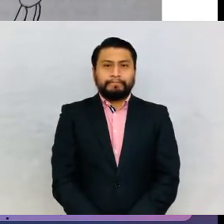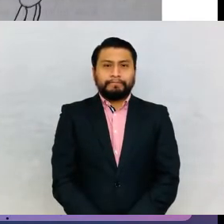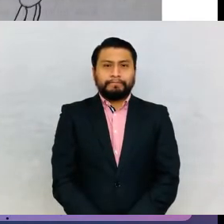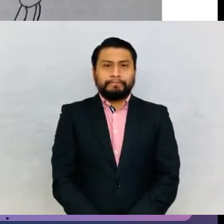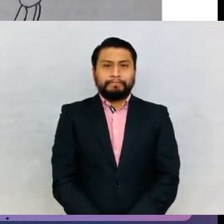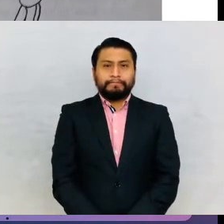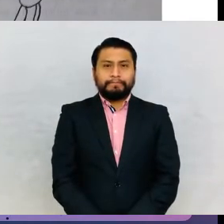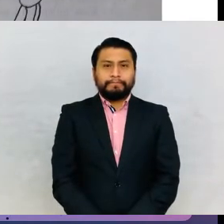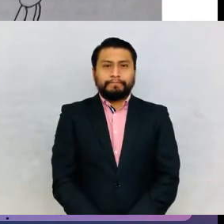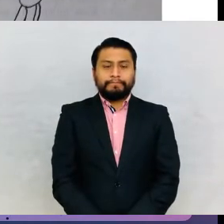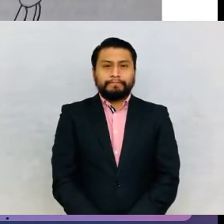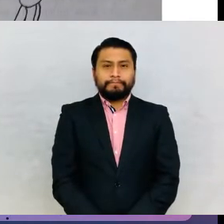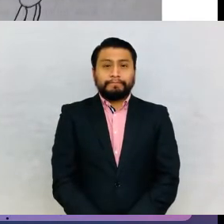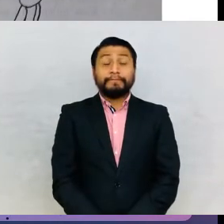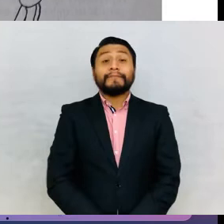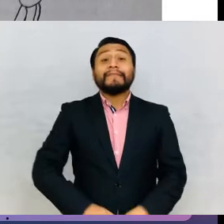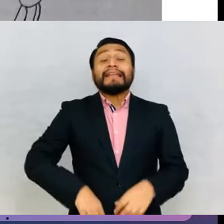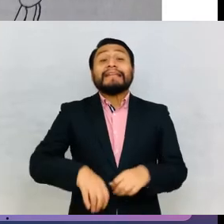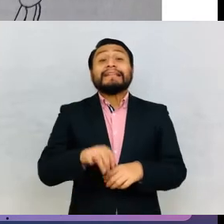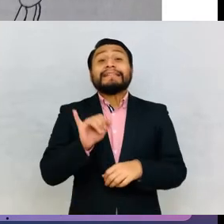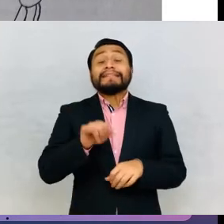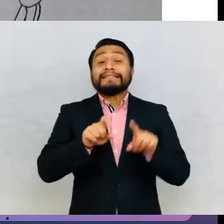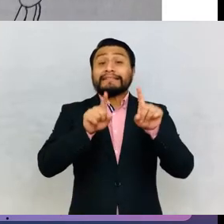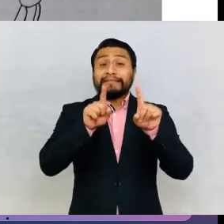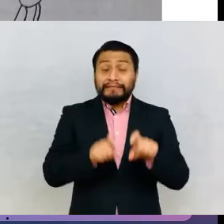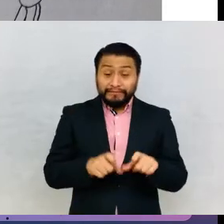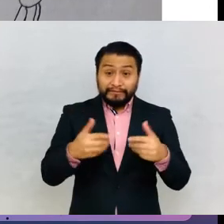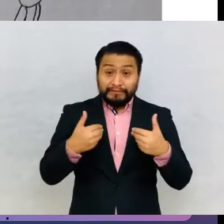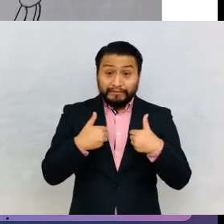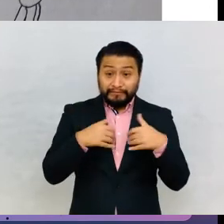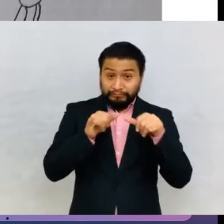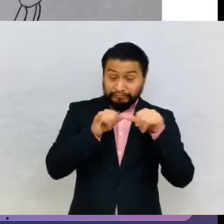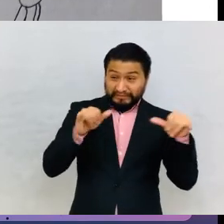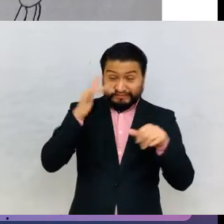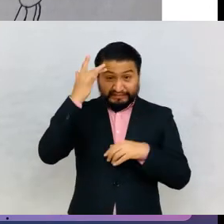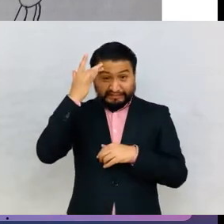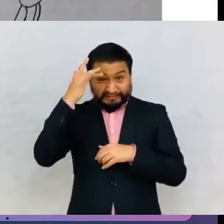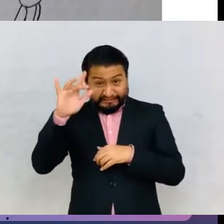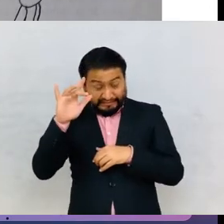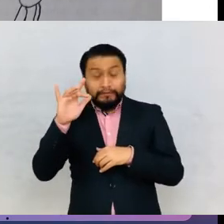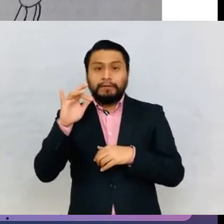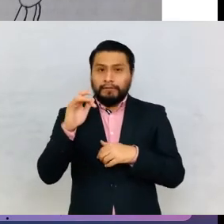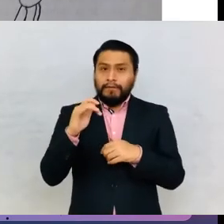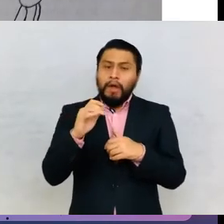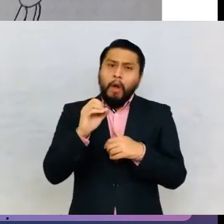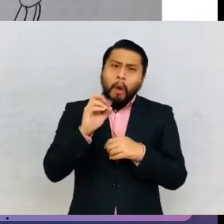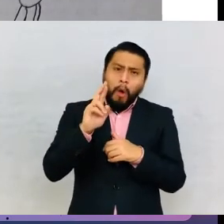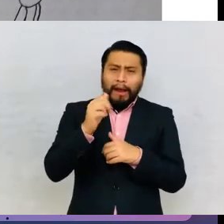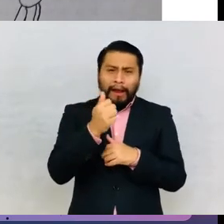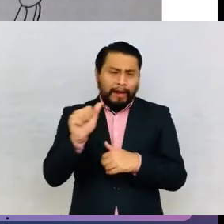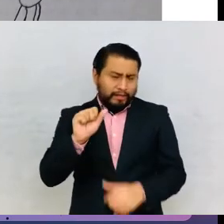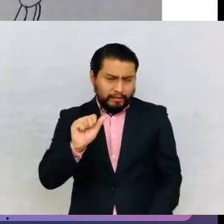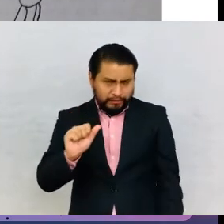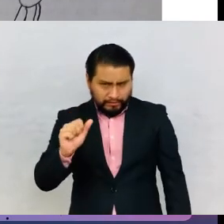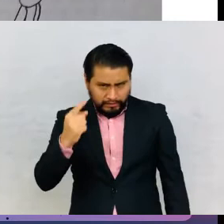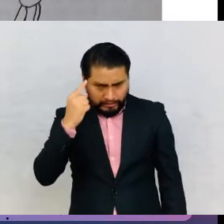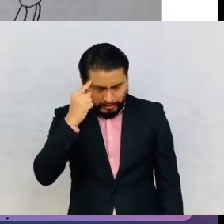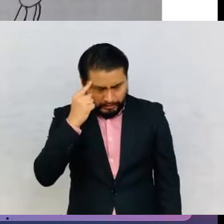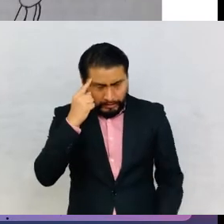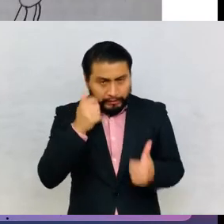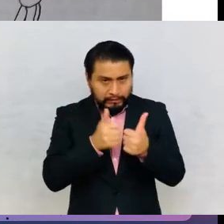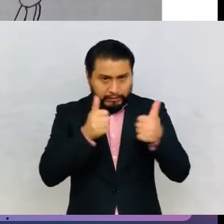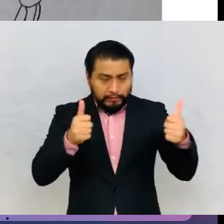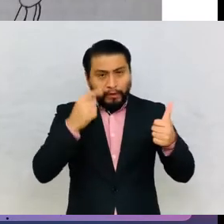The fragility of these tests as instruments for measuring intelligence or any other mental capacity separated